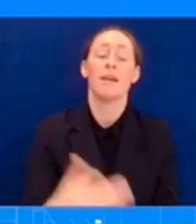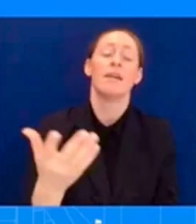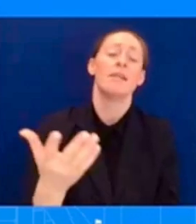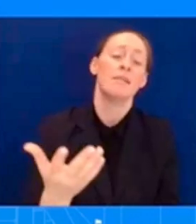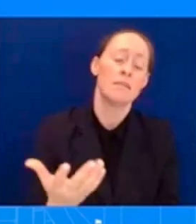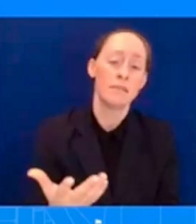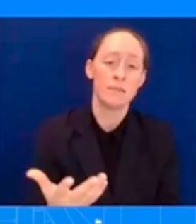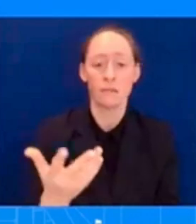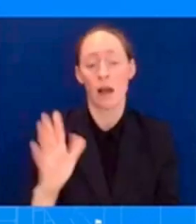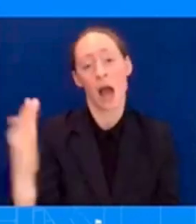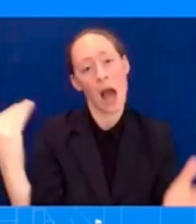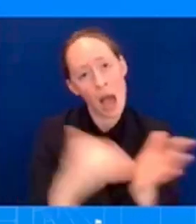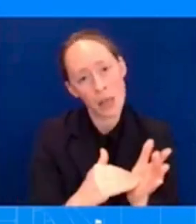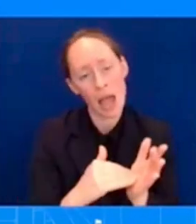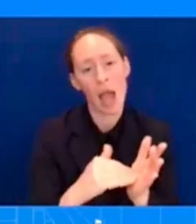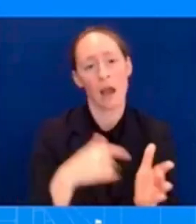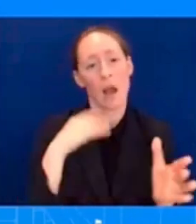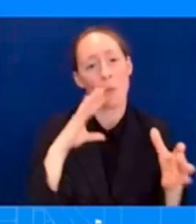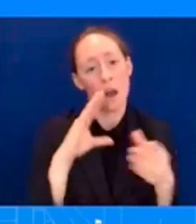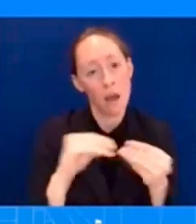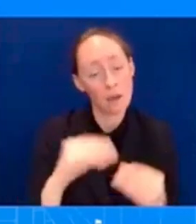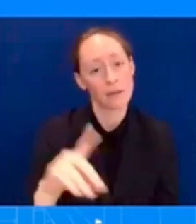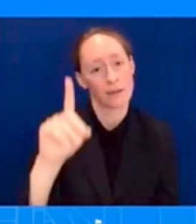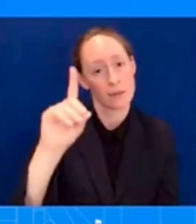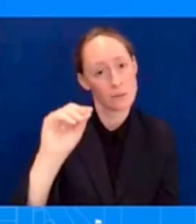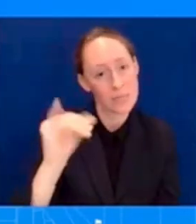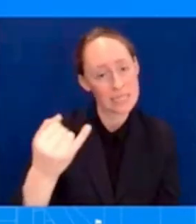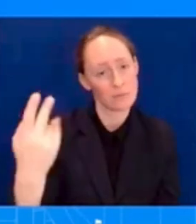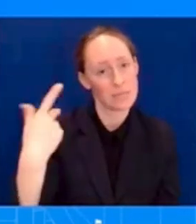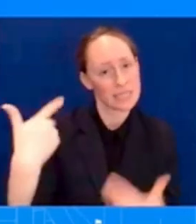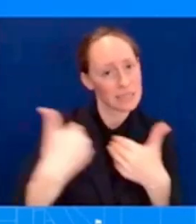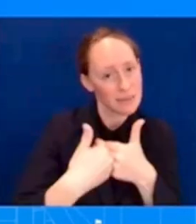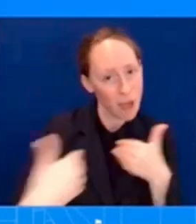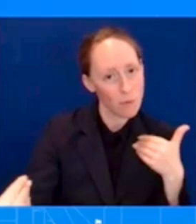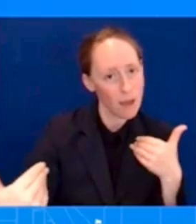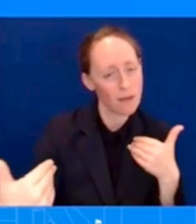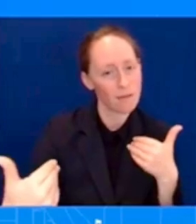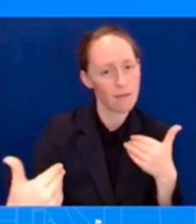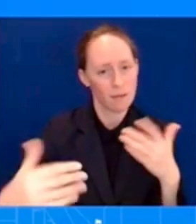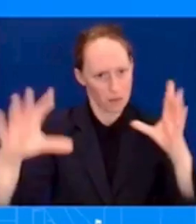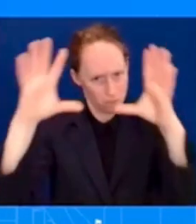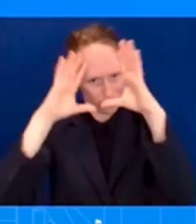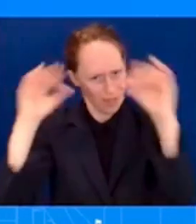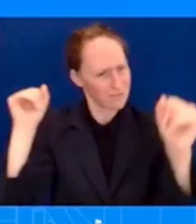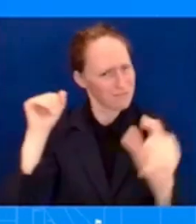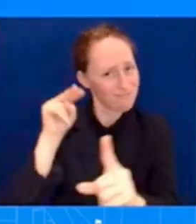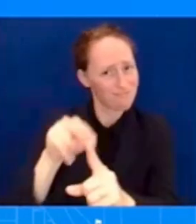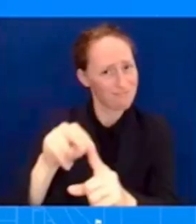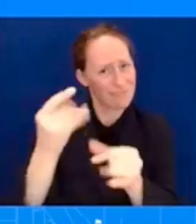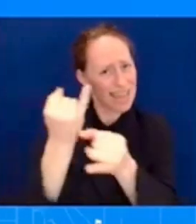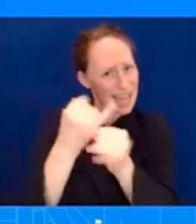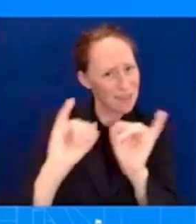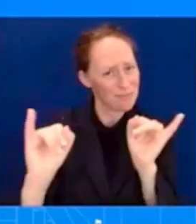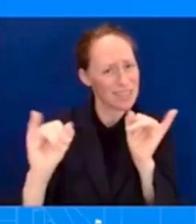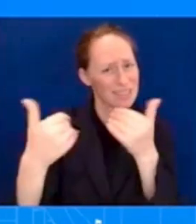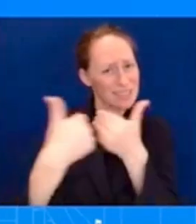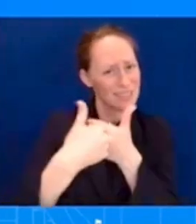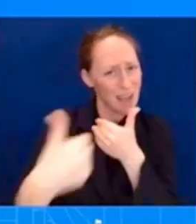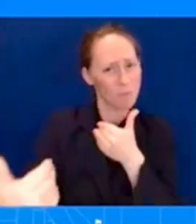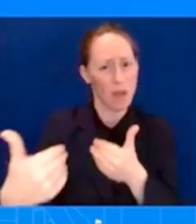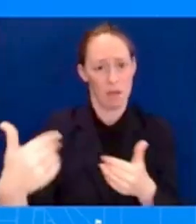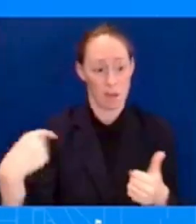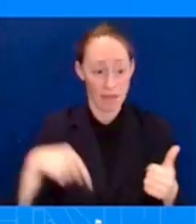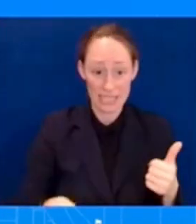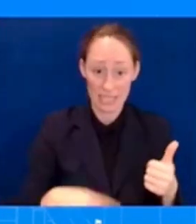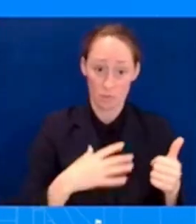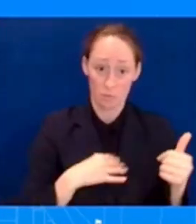independent. That is what the President believes. He believes that this White House will not politicize the Department of Justice. This was done under the leadership of